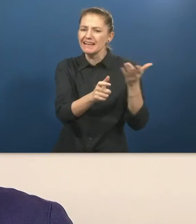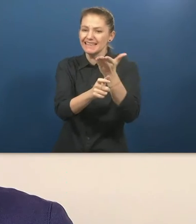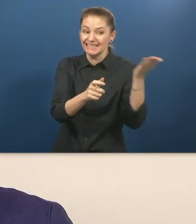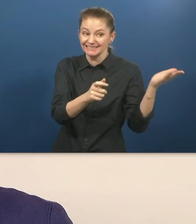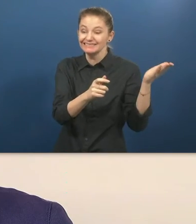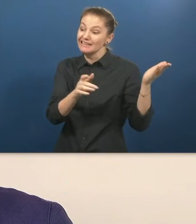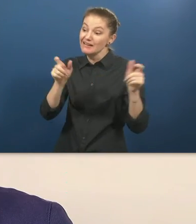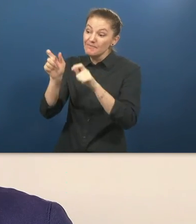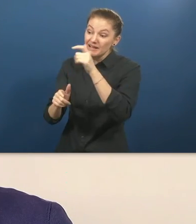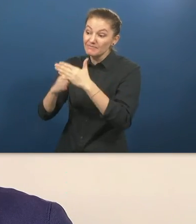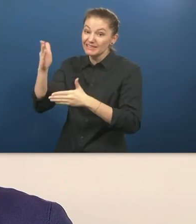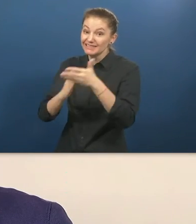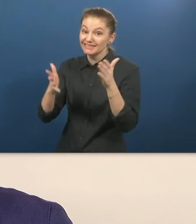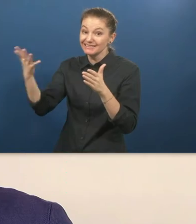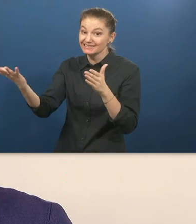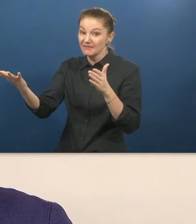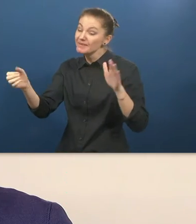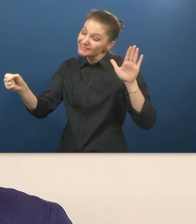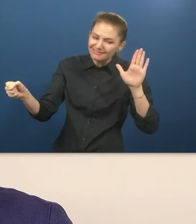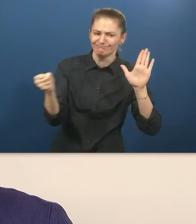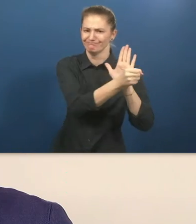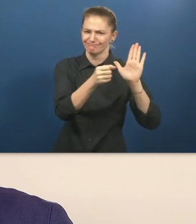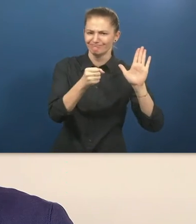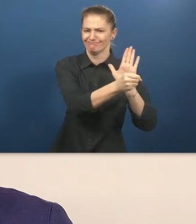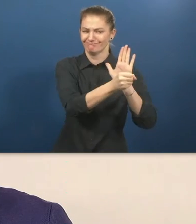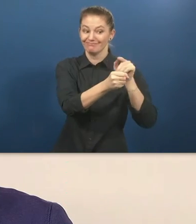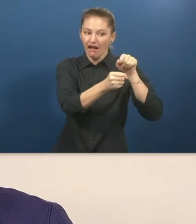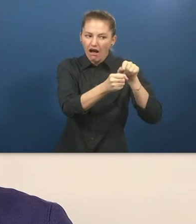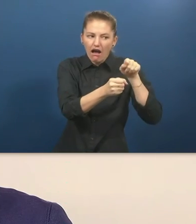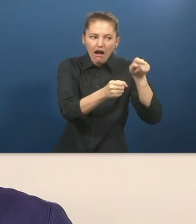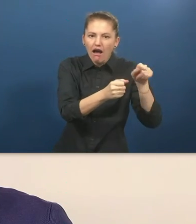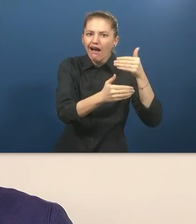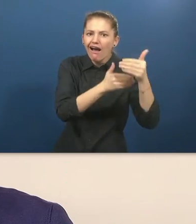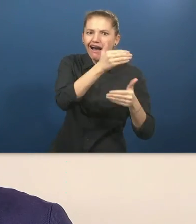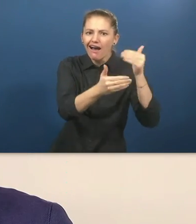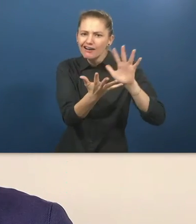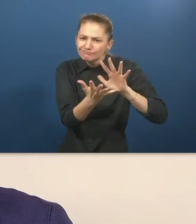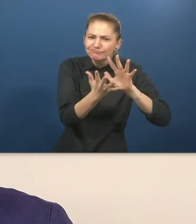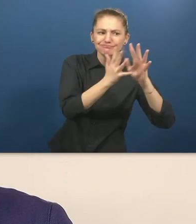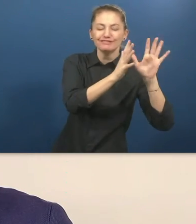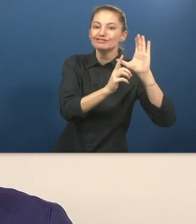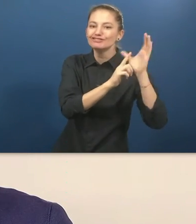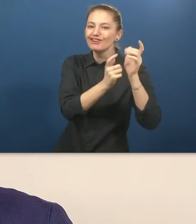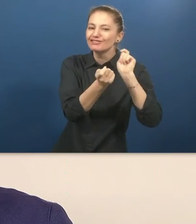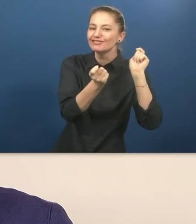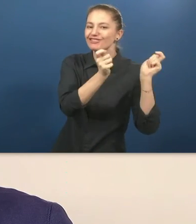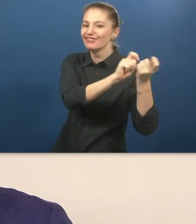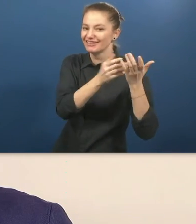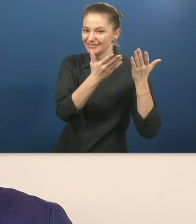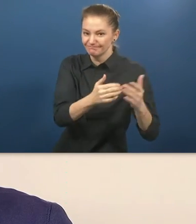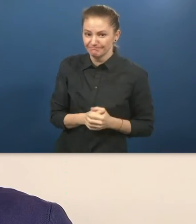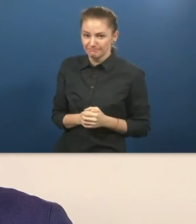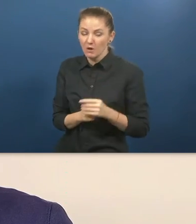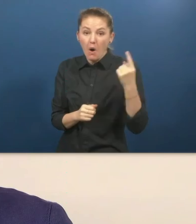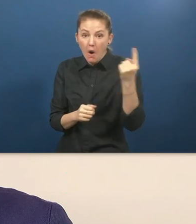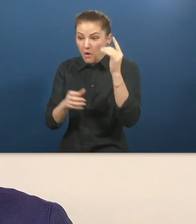This practice encourages companies to include people with disabilities among their stakeholders and therefore transform the culture of the organization.